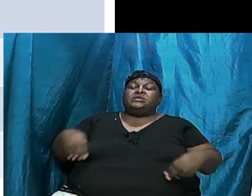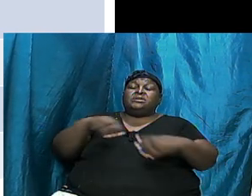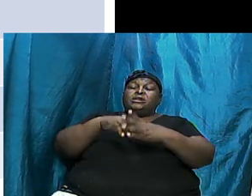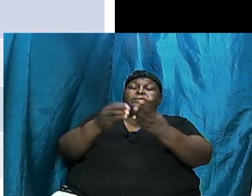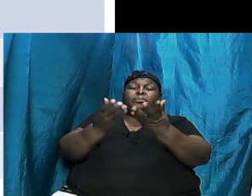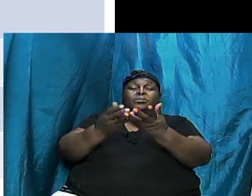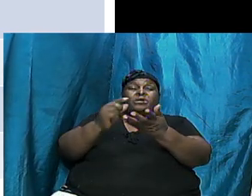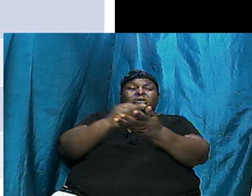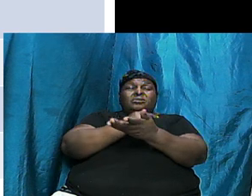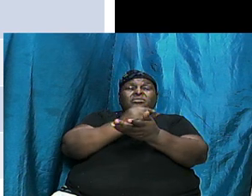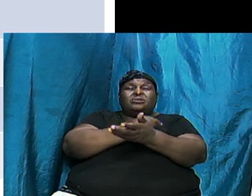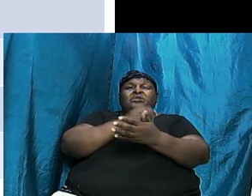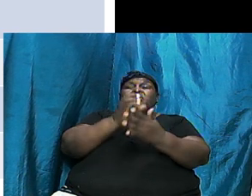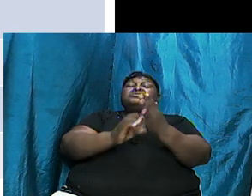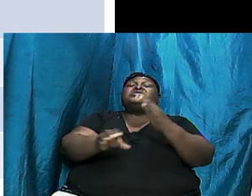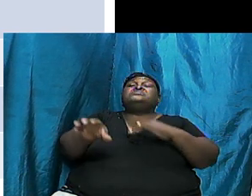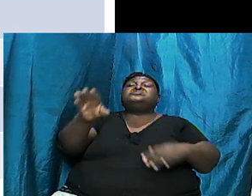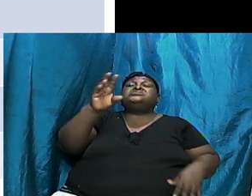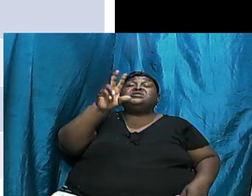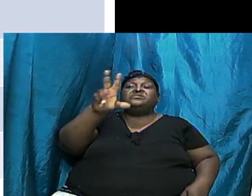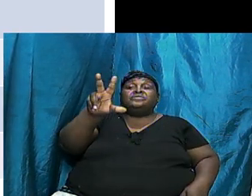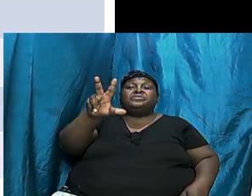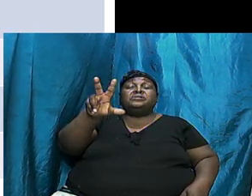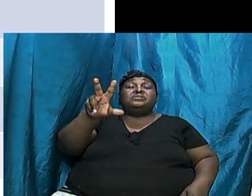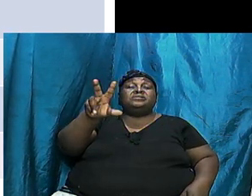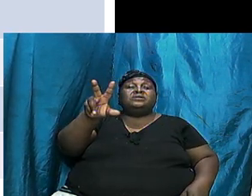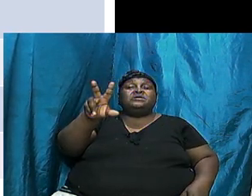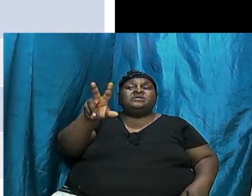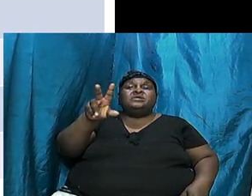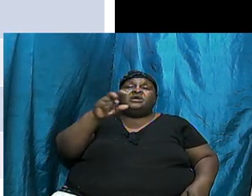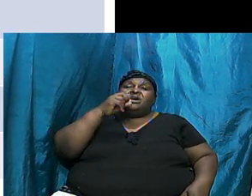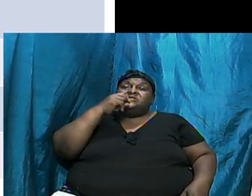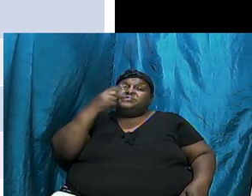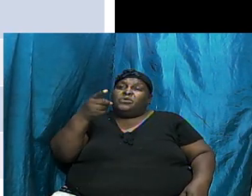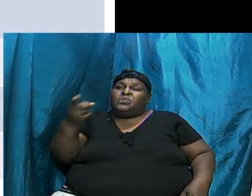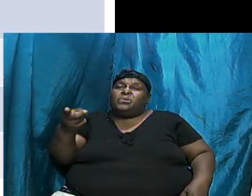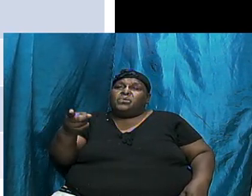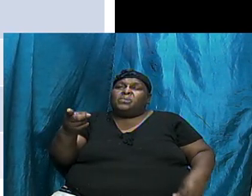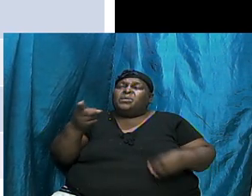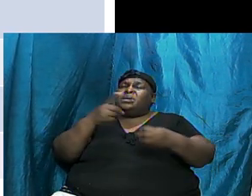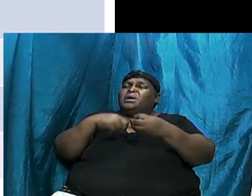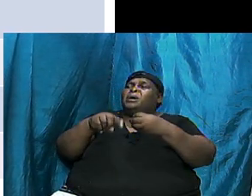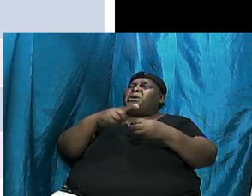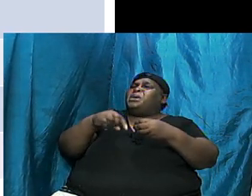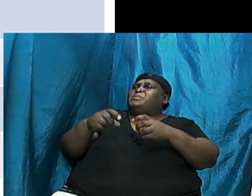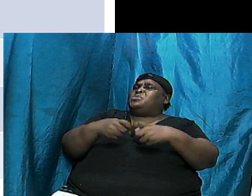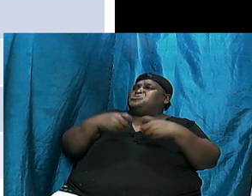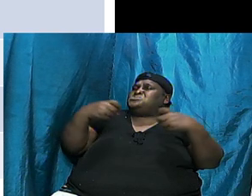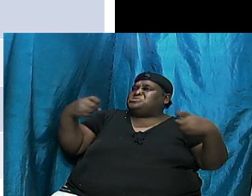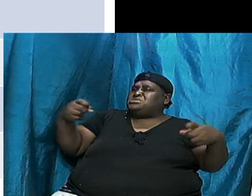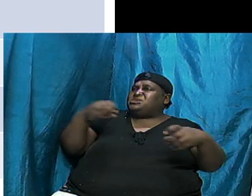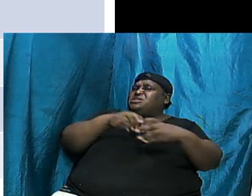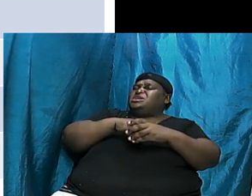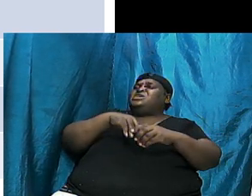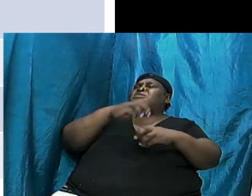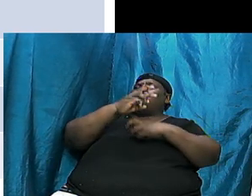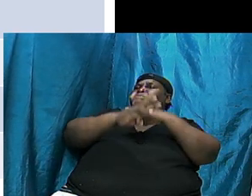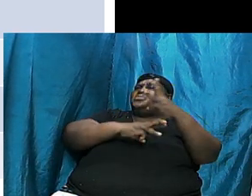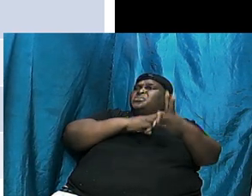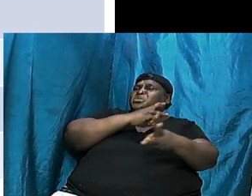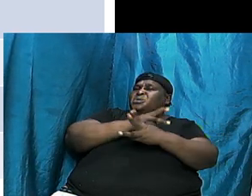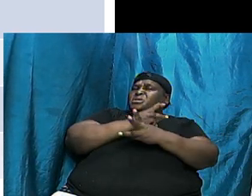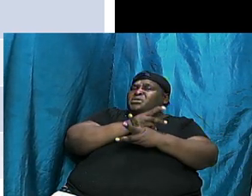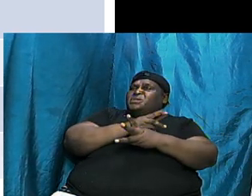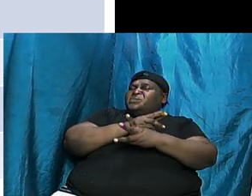Chapter 3, the first seven verses spoke about sin being in the world. Chapter 3 from 8